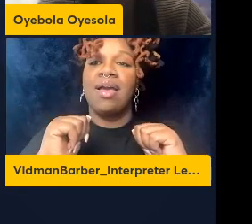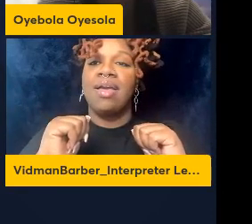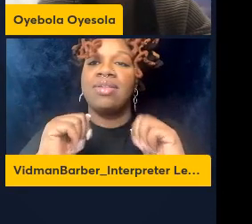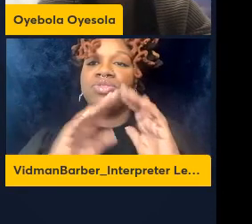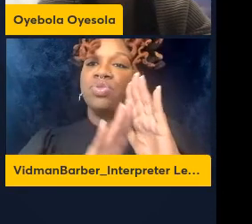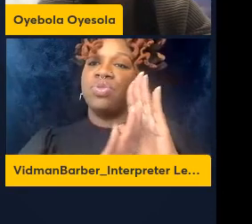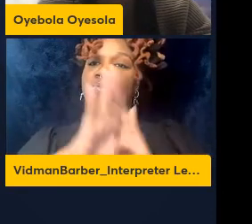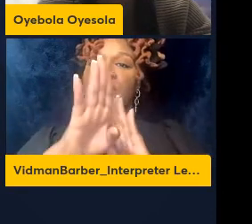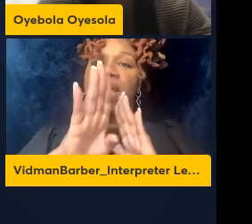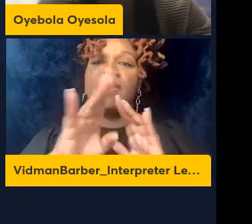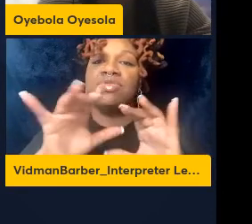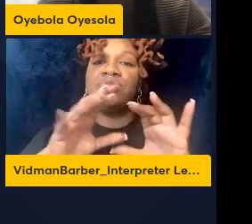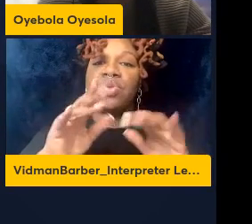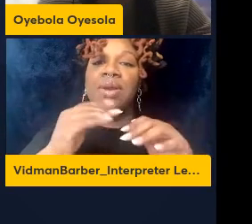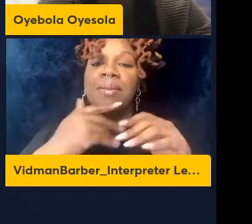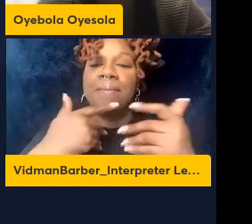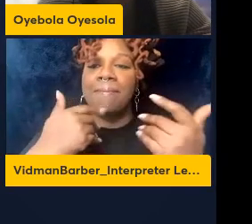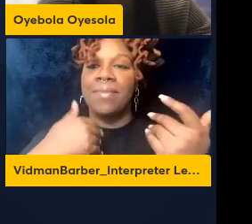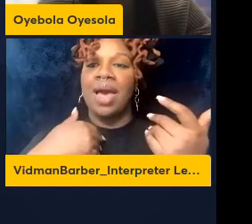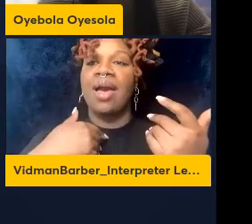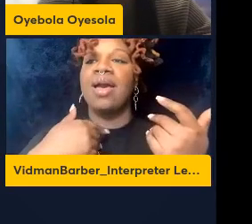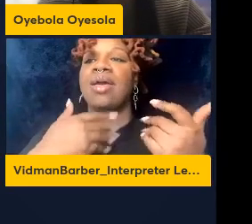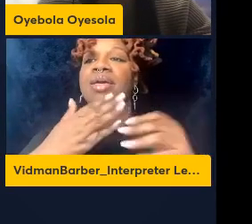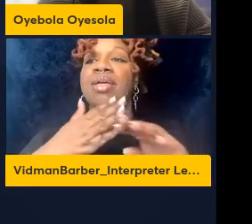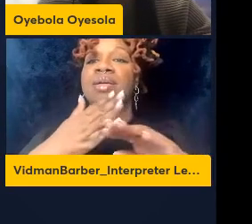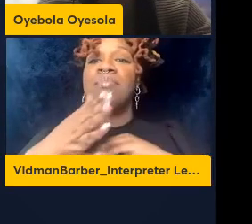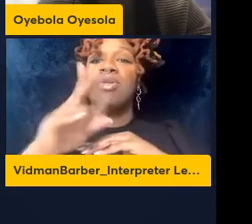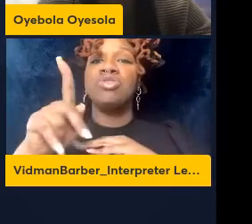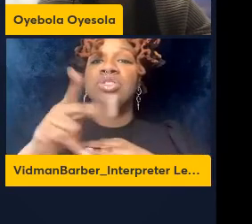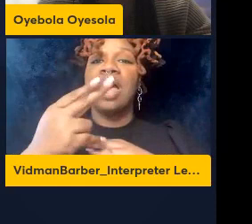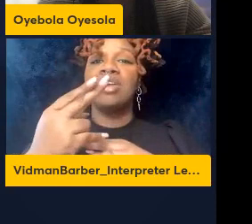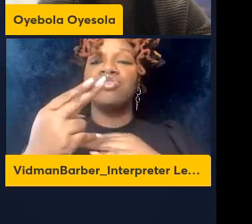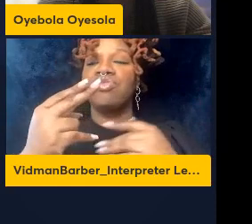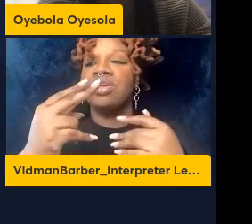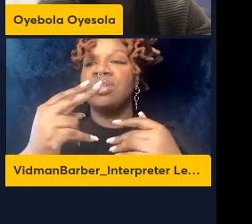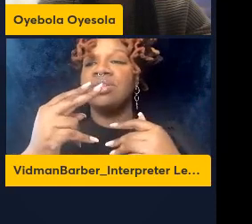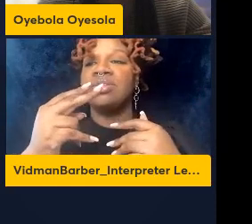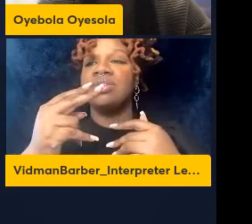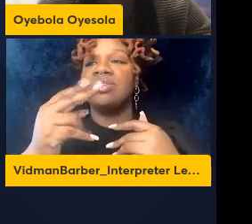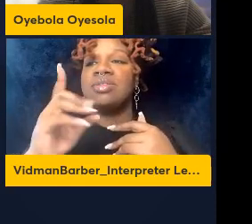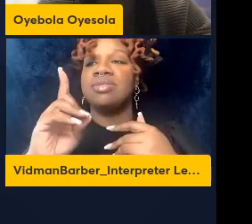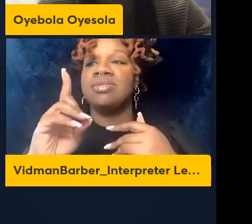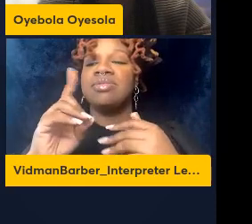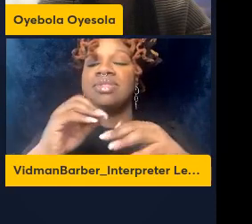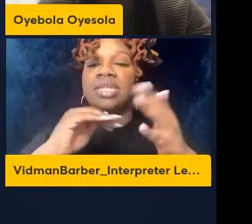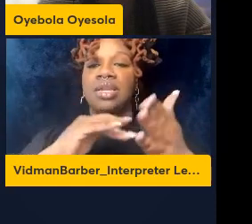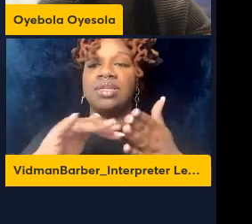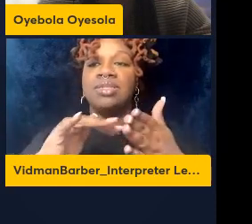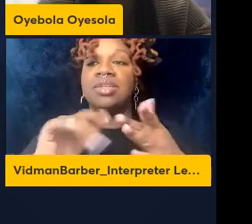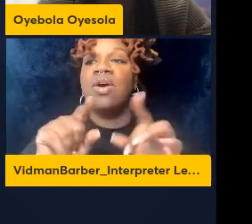postdoctoral studies and other people highlighted here people that